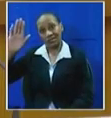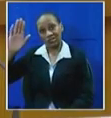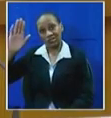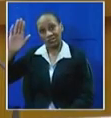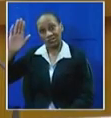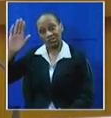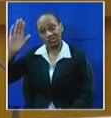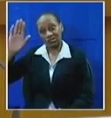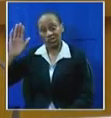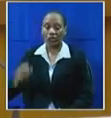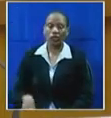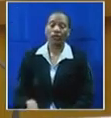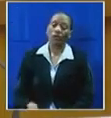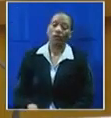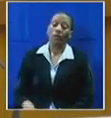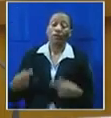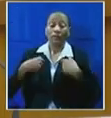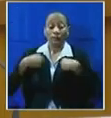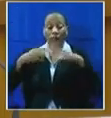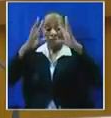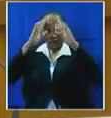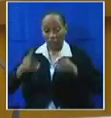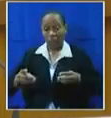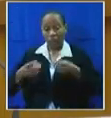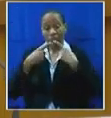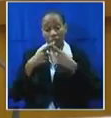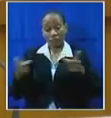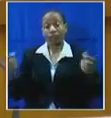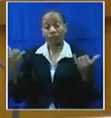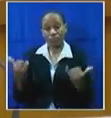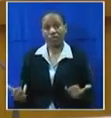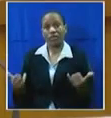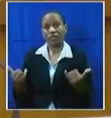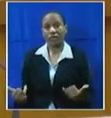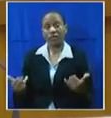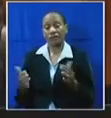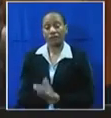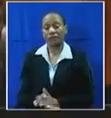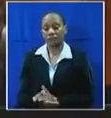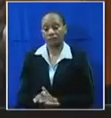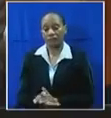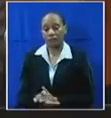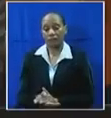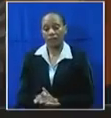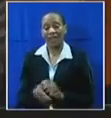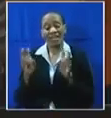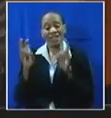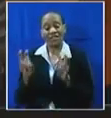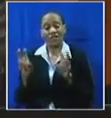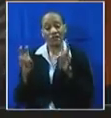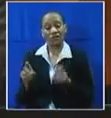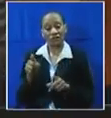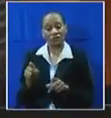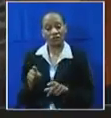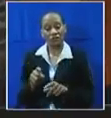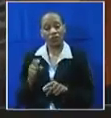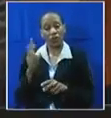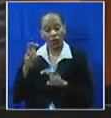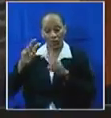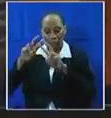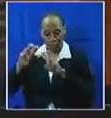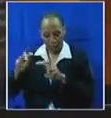Can I make a ruling on the matter, honorable members? Yes. That this matter will be looked at. Yes. And